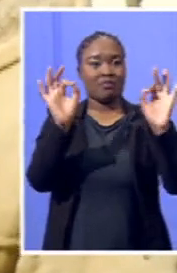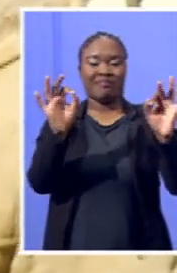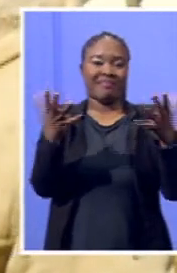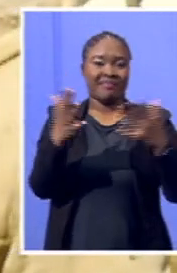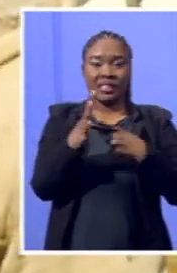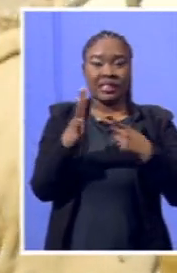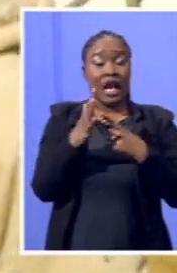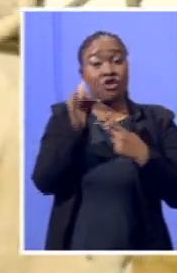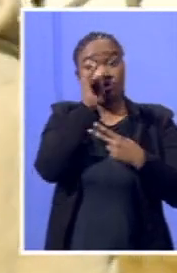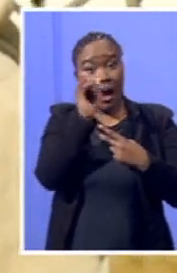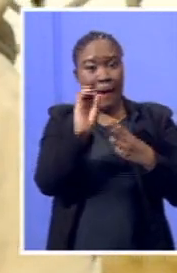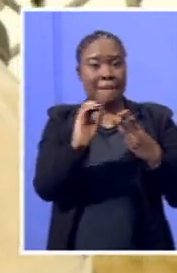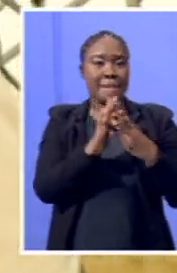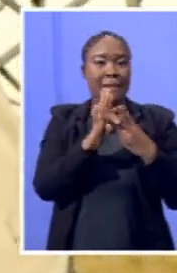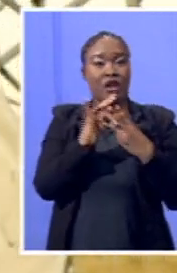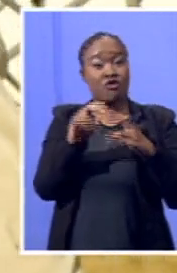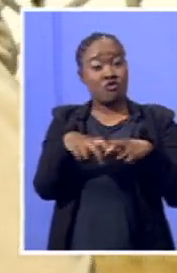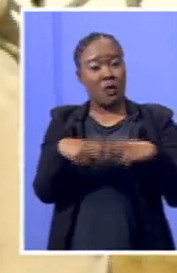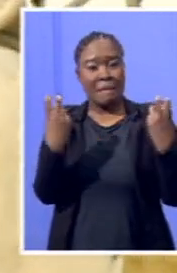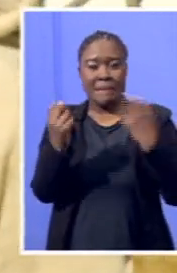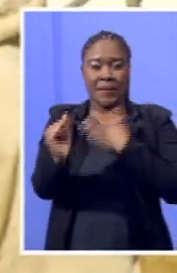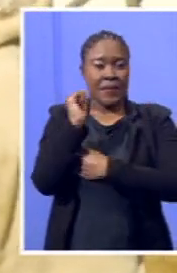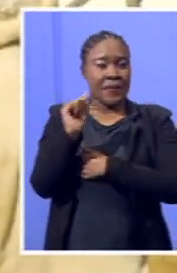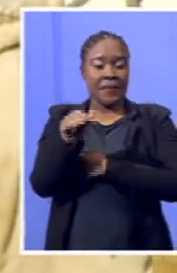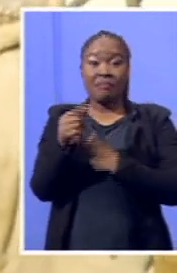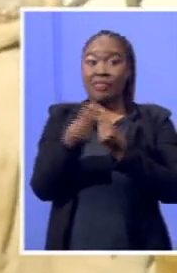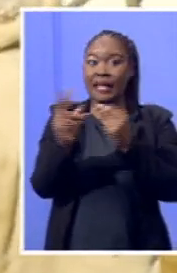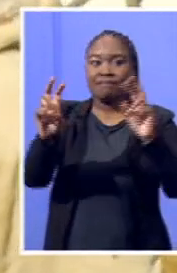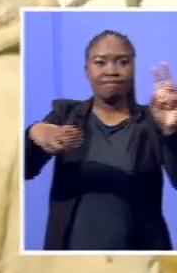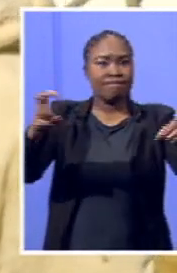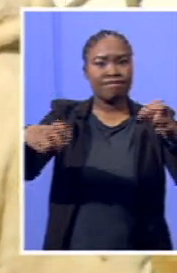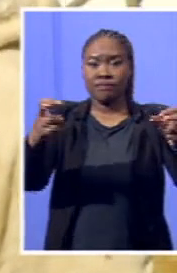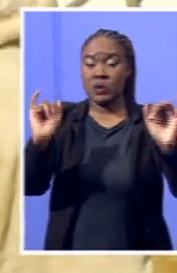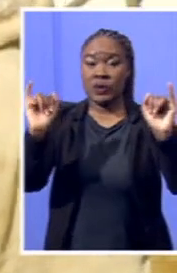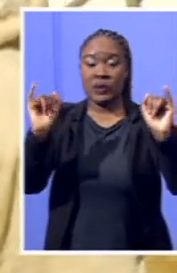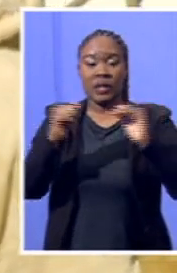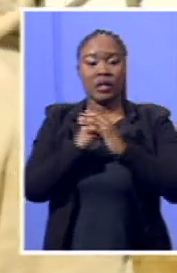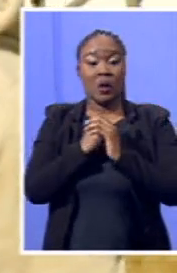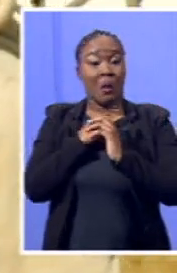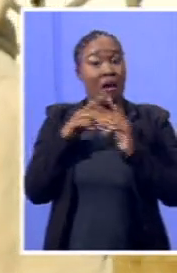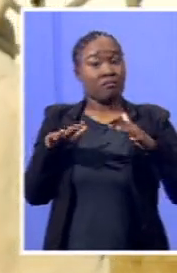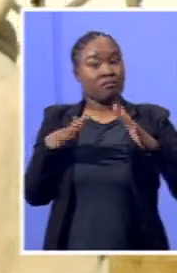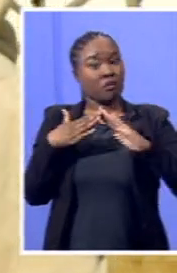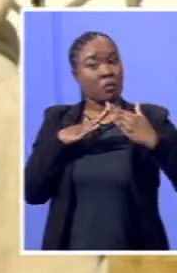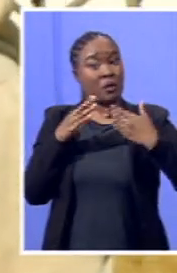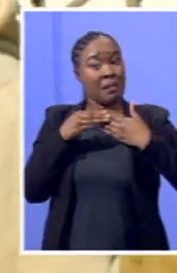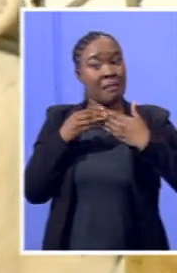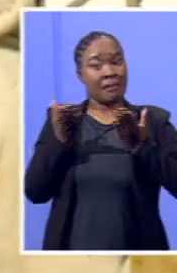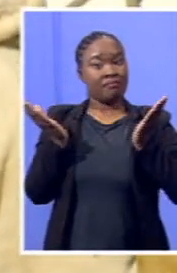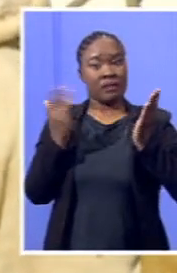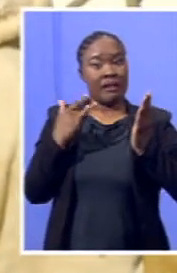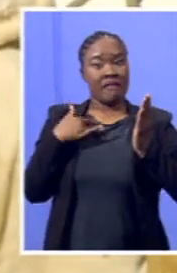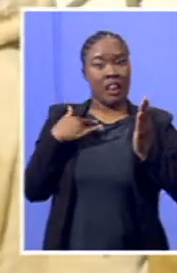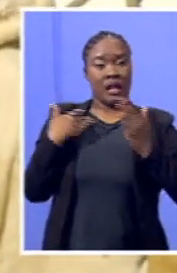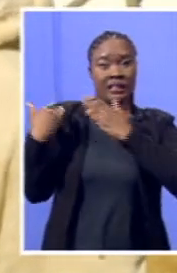stock theft, rape, all such of things. To a certain extent that the locals are now, are no longer feeling